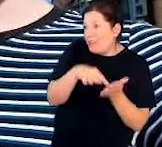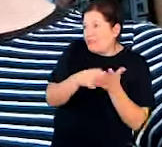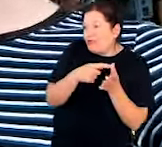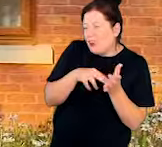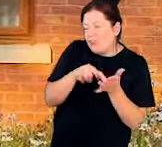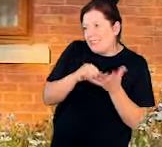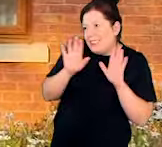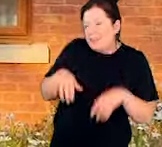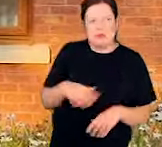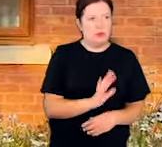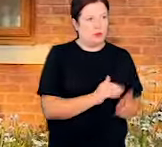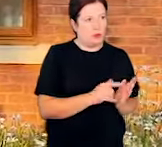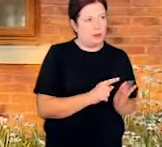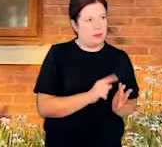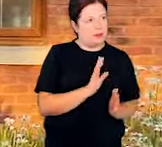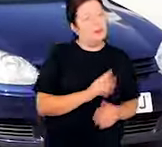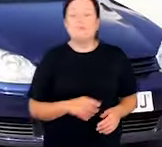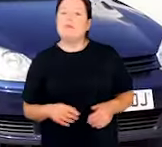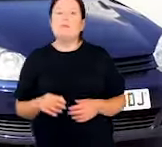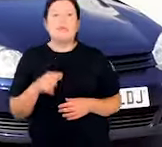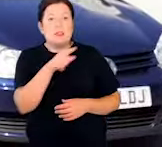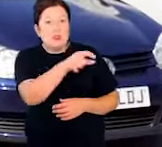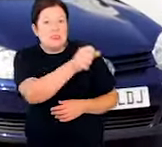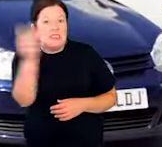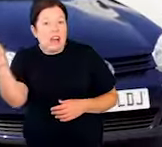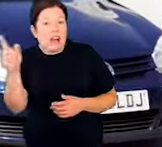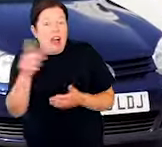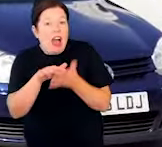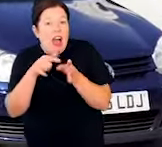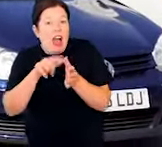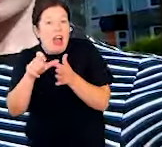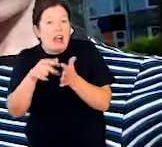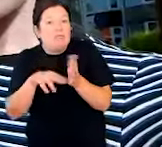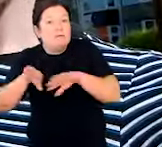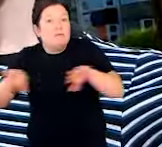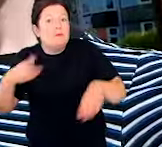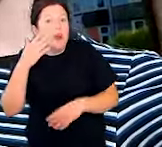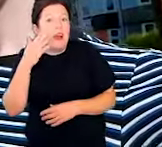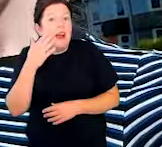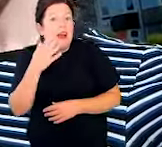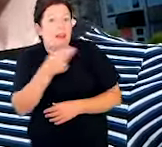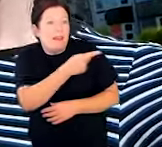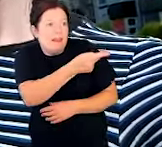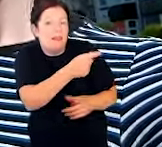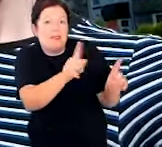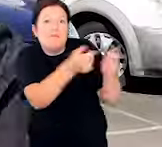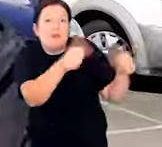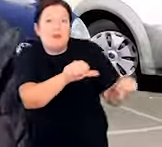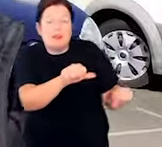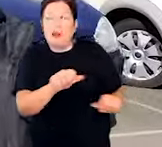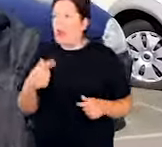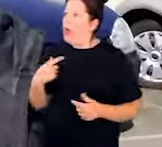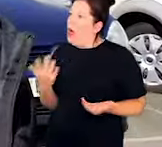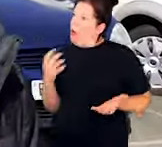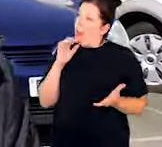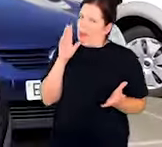Joey, don't know. Yeah Zoe, when were you planning to tell him about you two? Yeah, we were gonna. But you